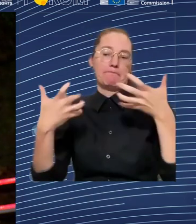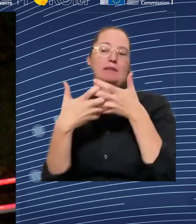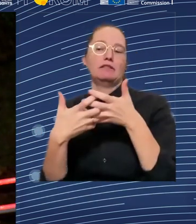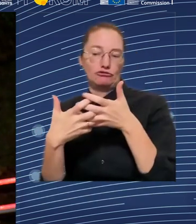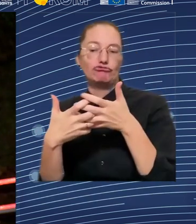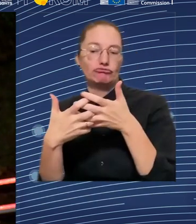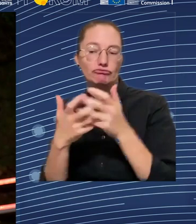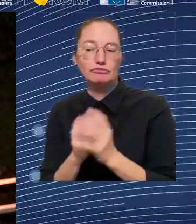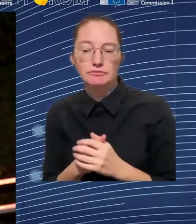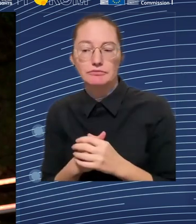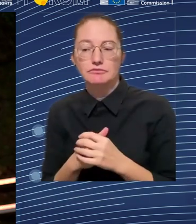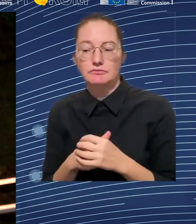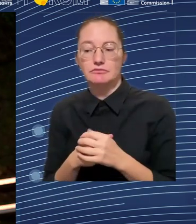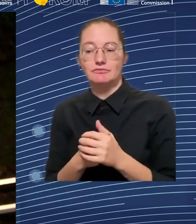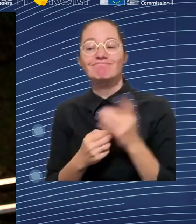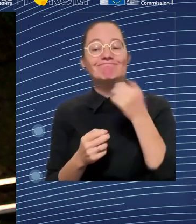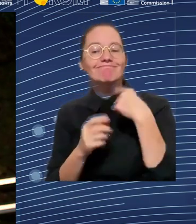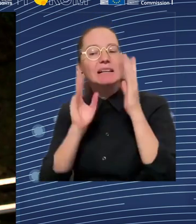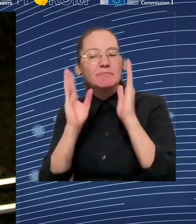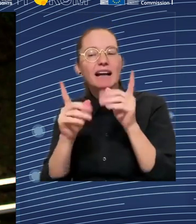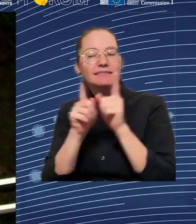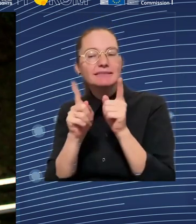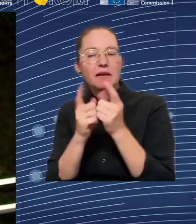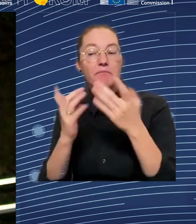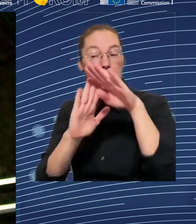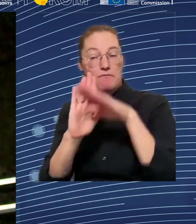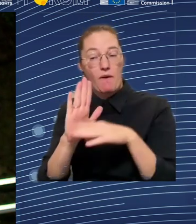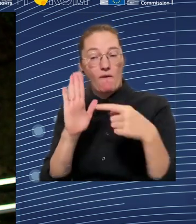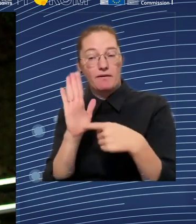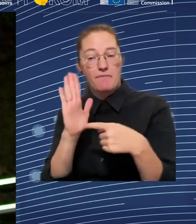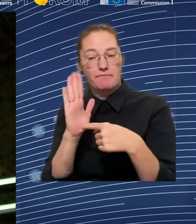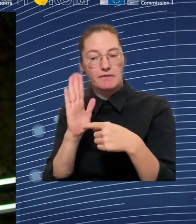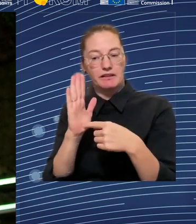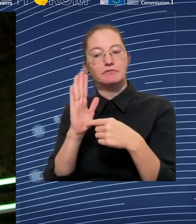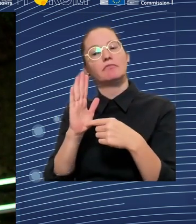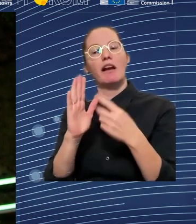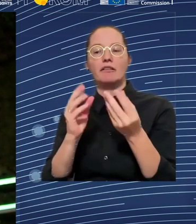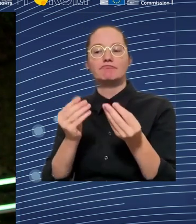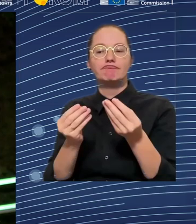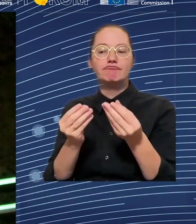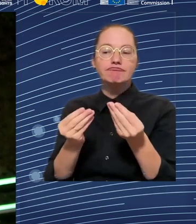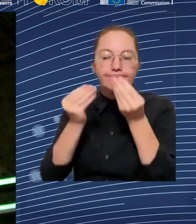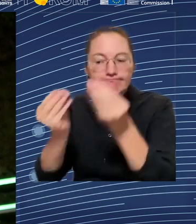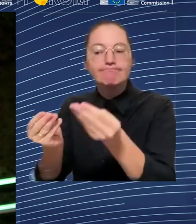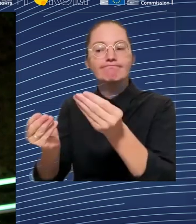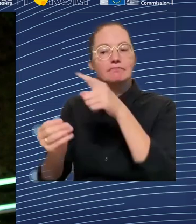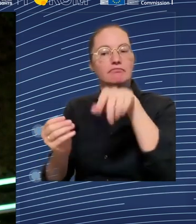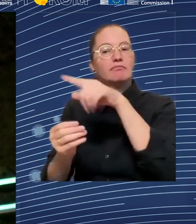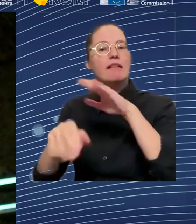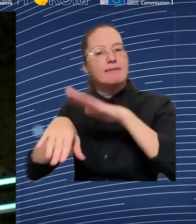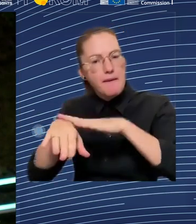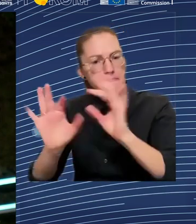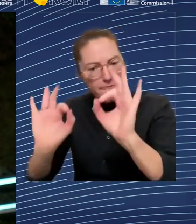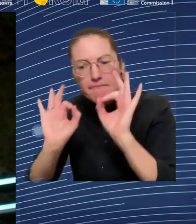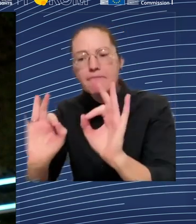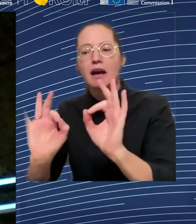Belgium, for example, where full-time employees can get access, particularly if they want to do training in shortage occupations to about